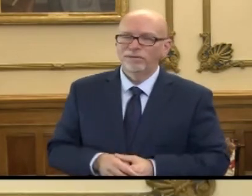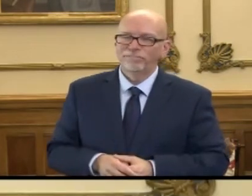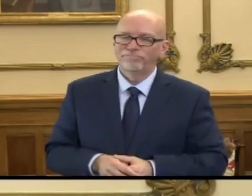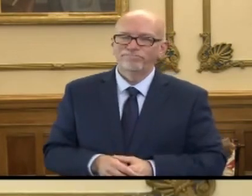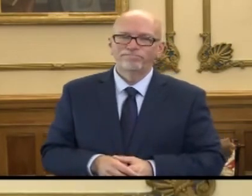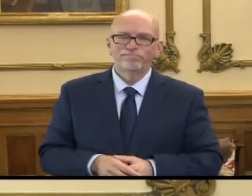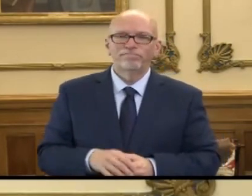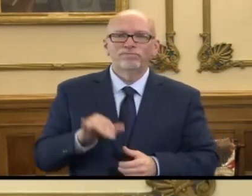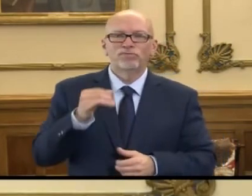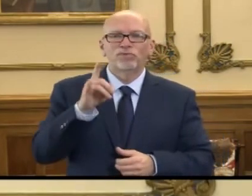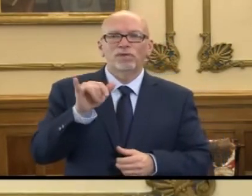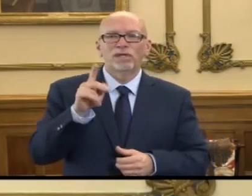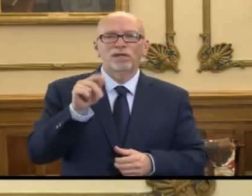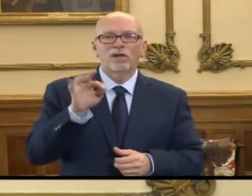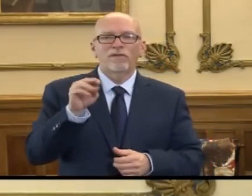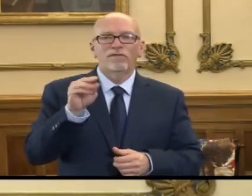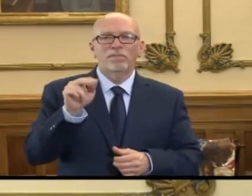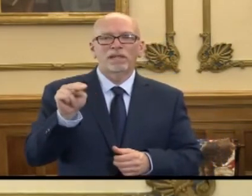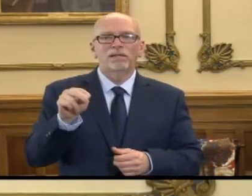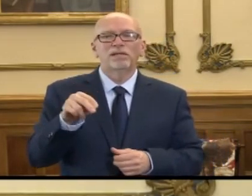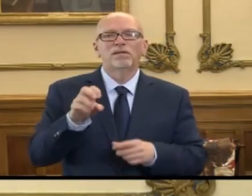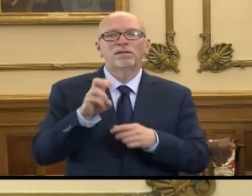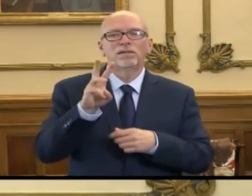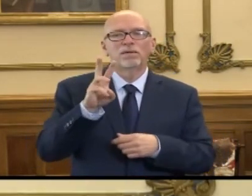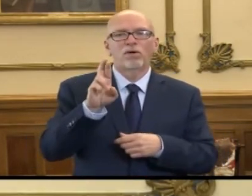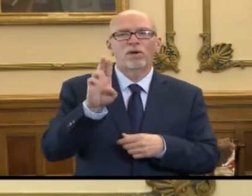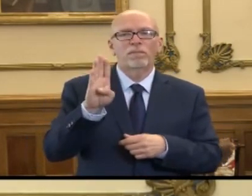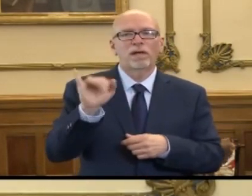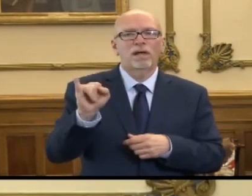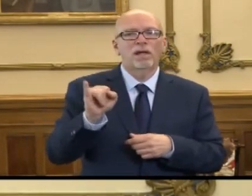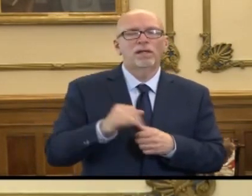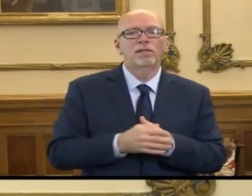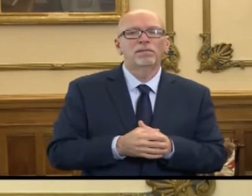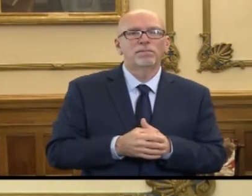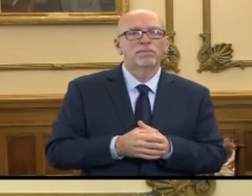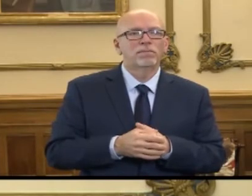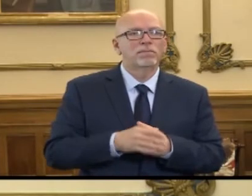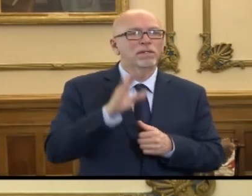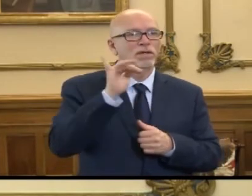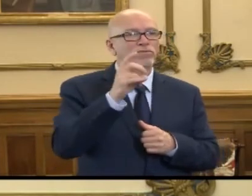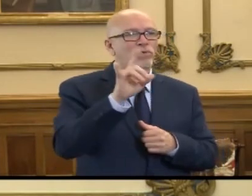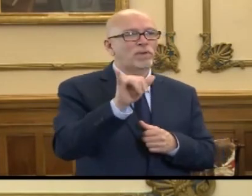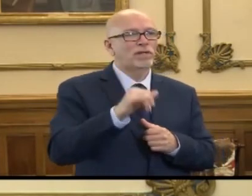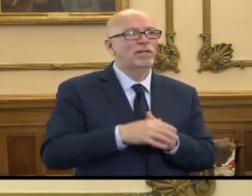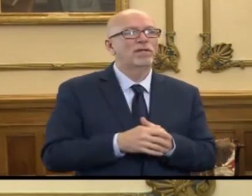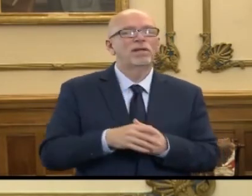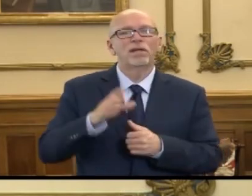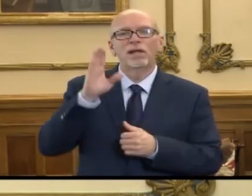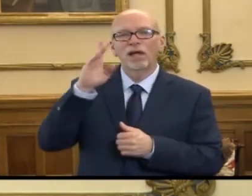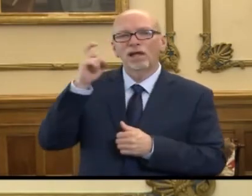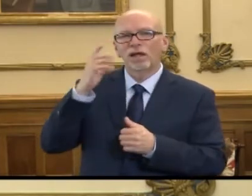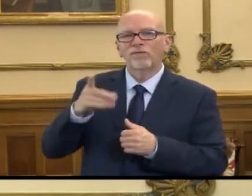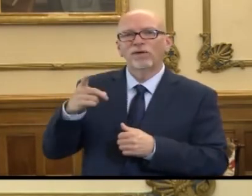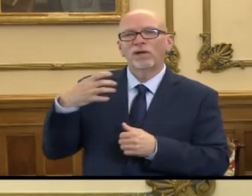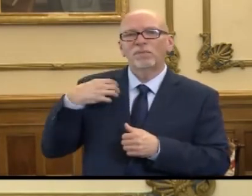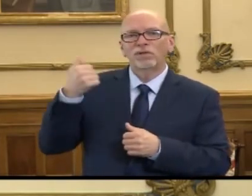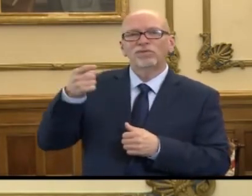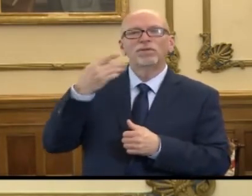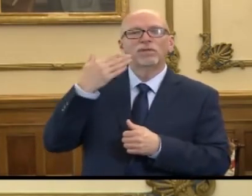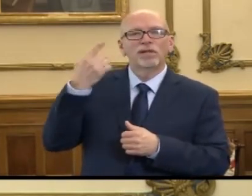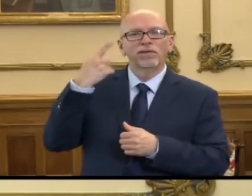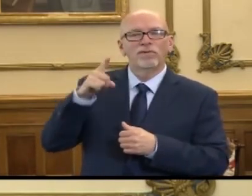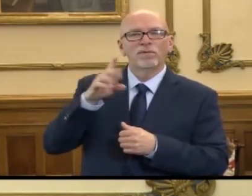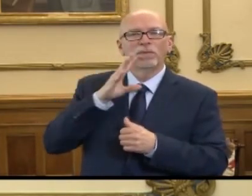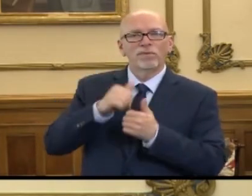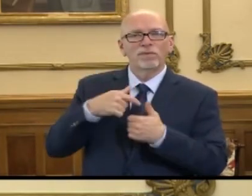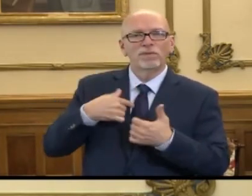Jody Kaufman, WRBI. Hello, Jody. Hello, Governor and Commissioners. Thank you for